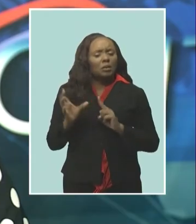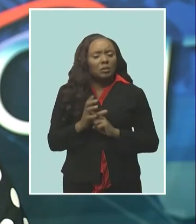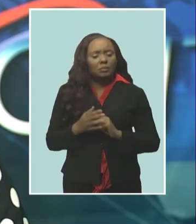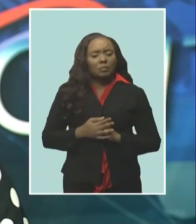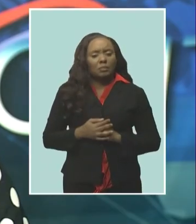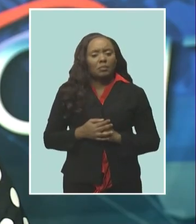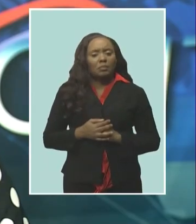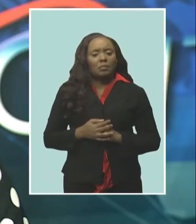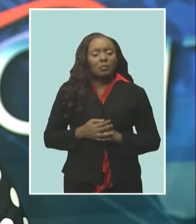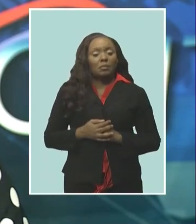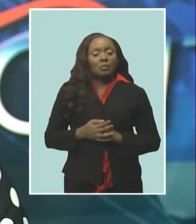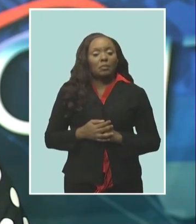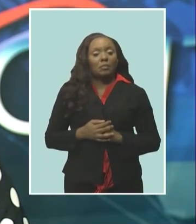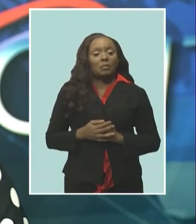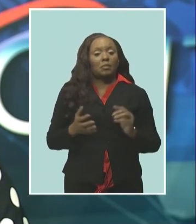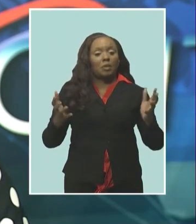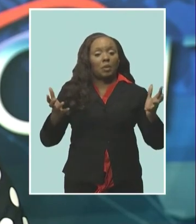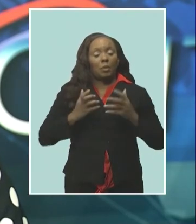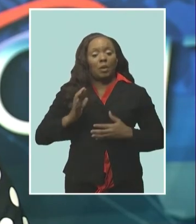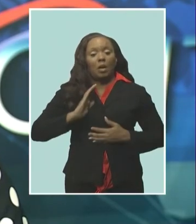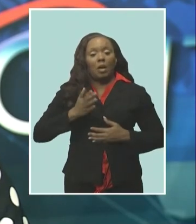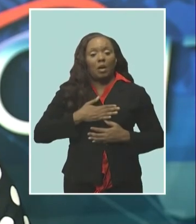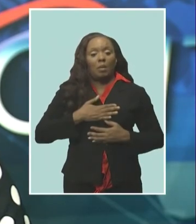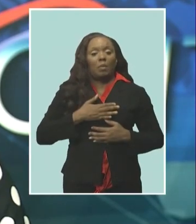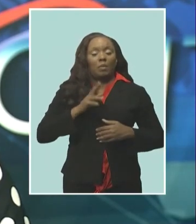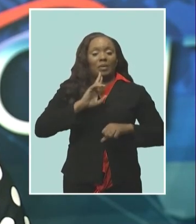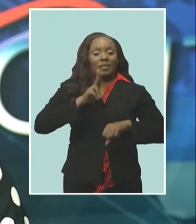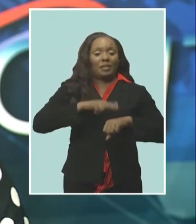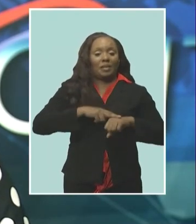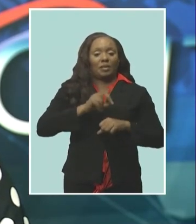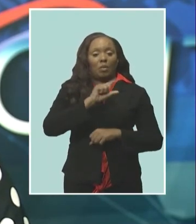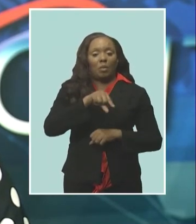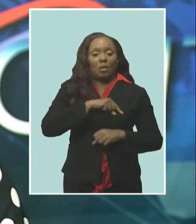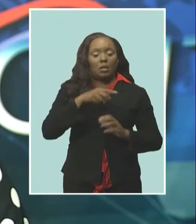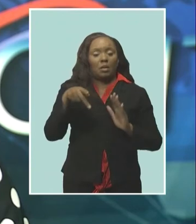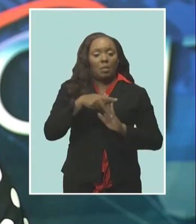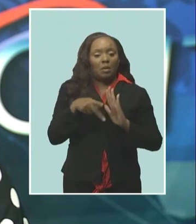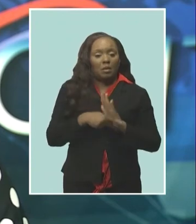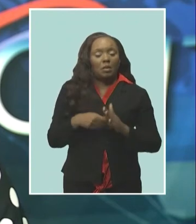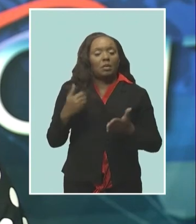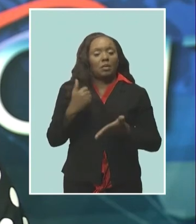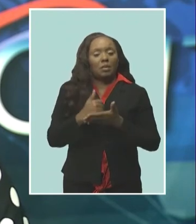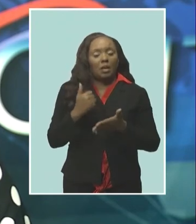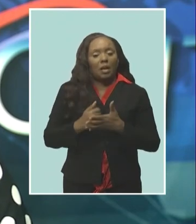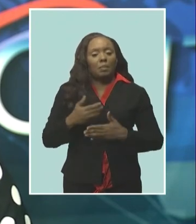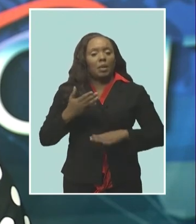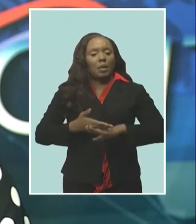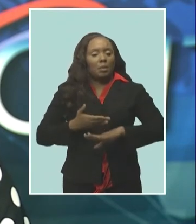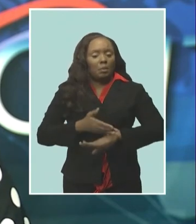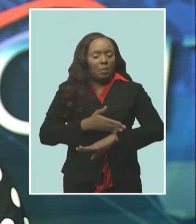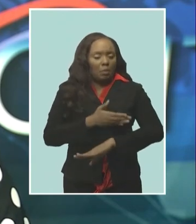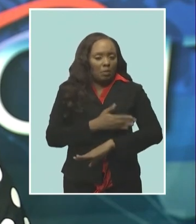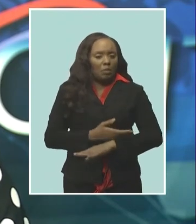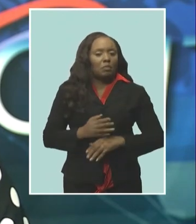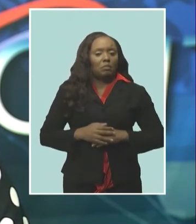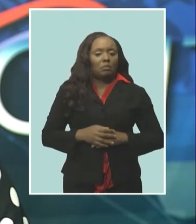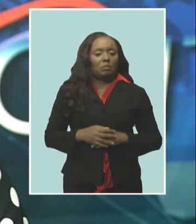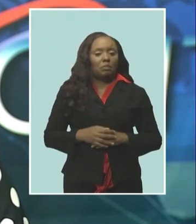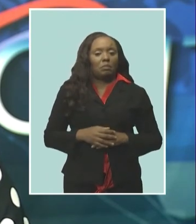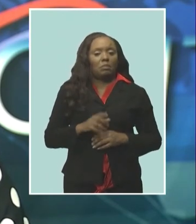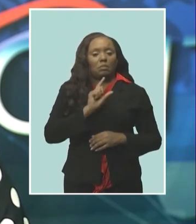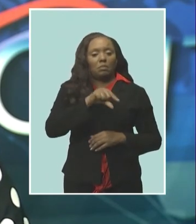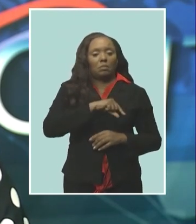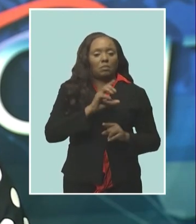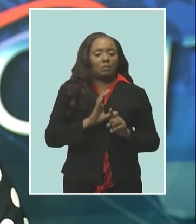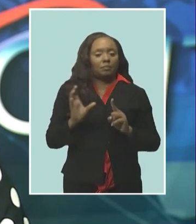institution's national quality policy will help advance the process once shared with the public he says a quality culture is